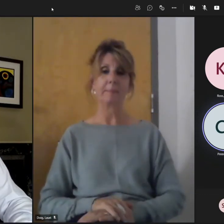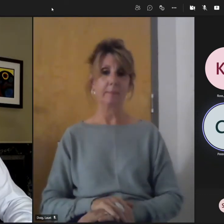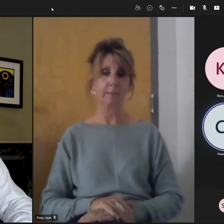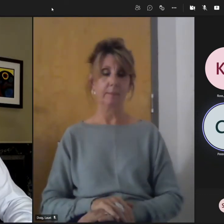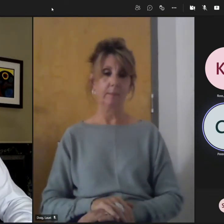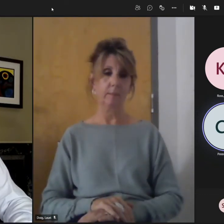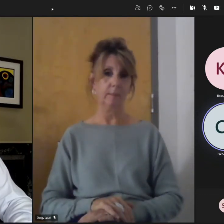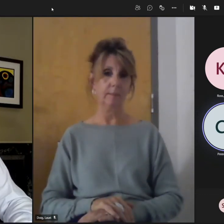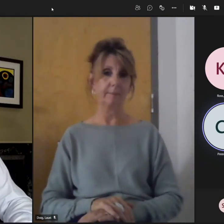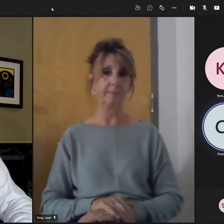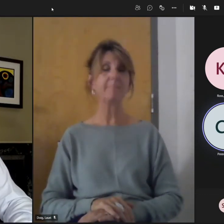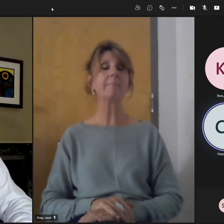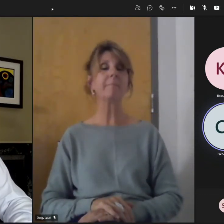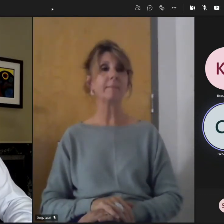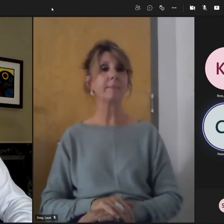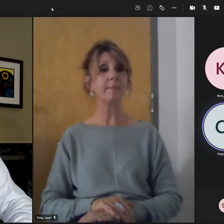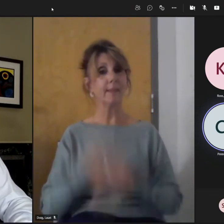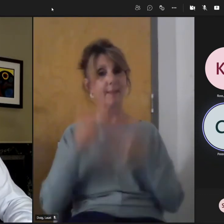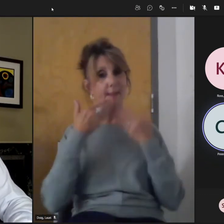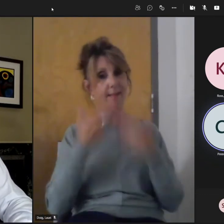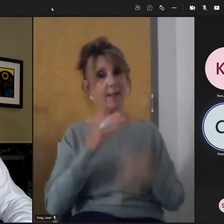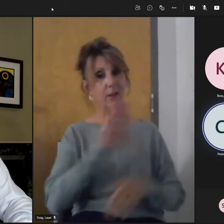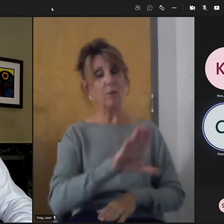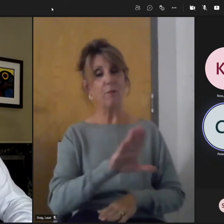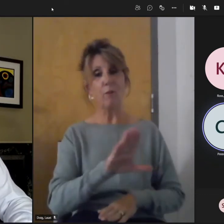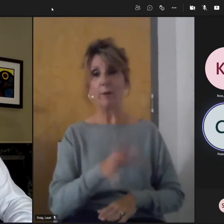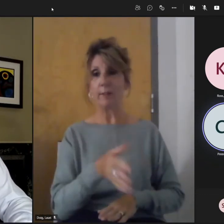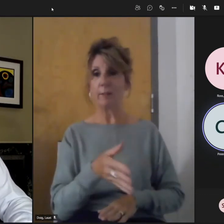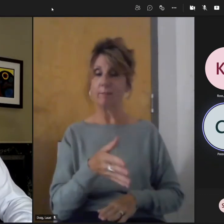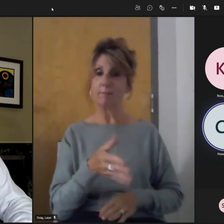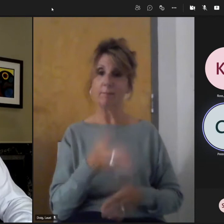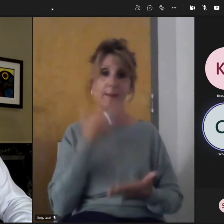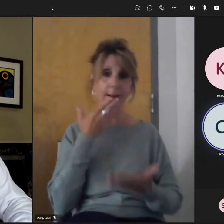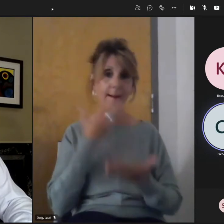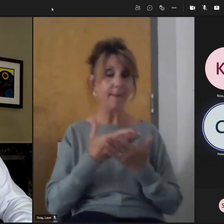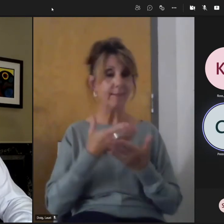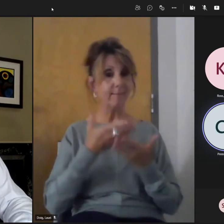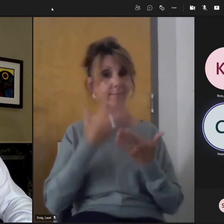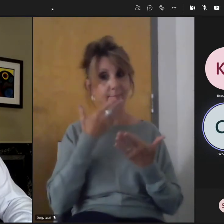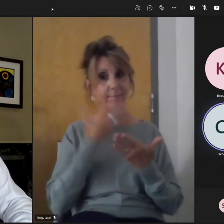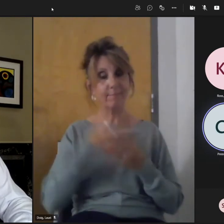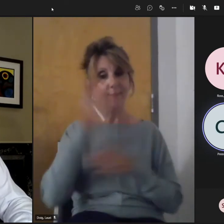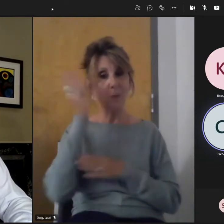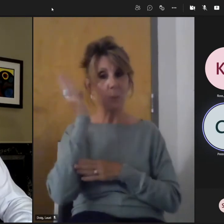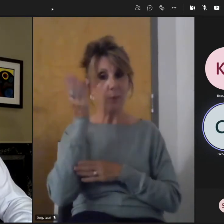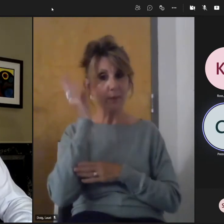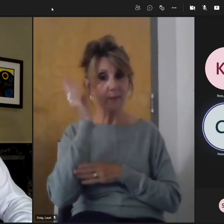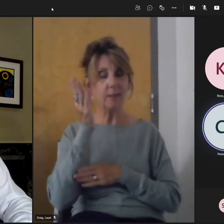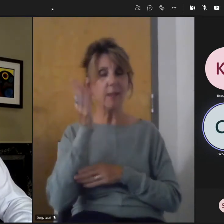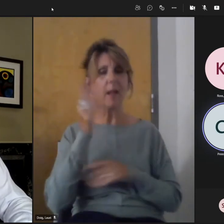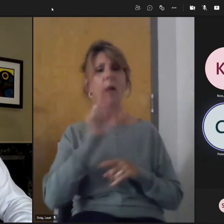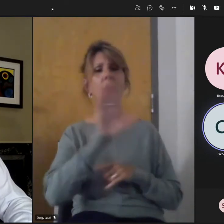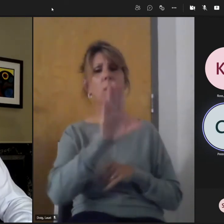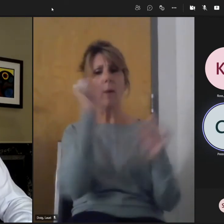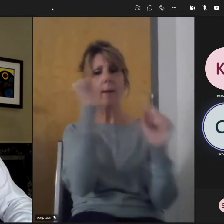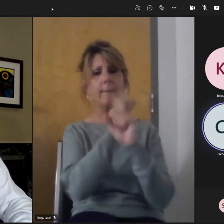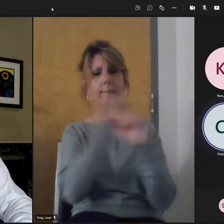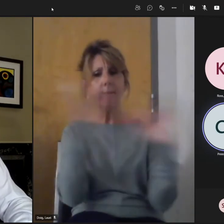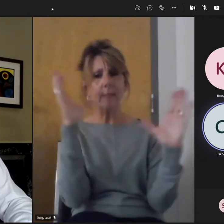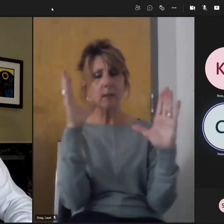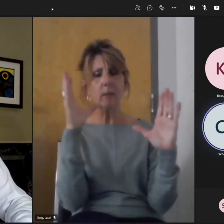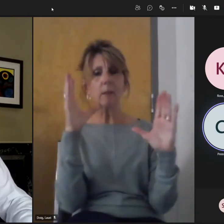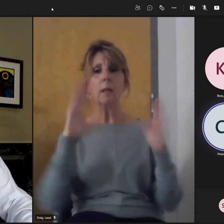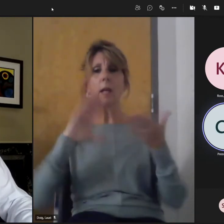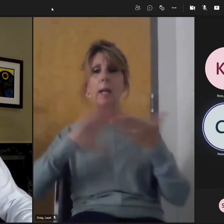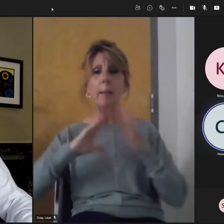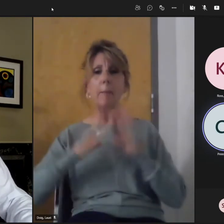Thank you, Michael, for your excellent presentation. How do you envision that community partners such as public health and